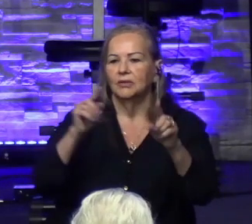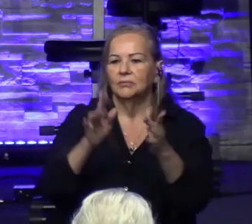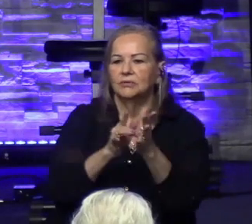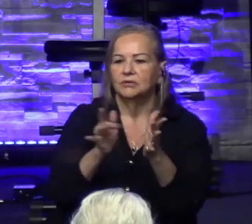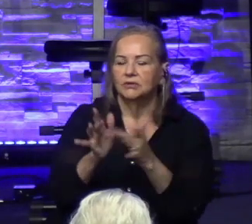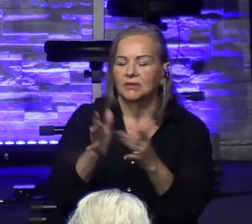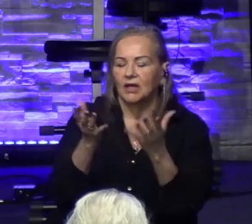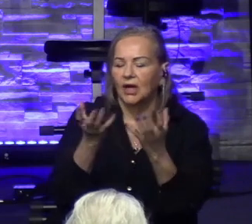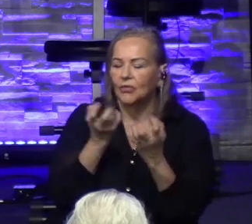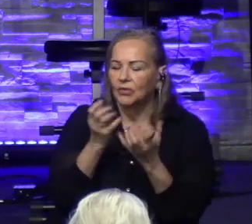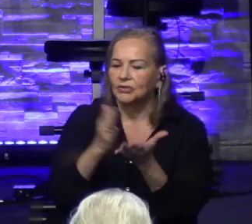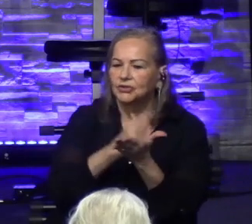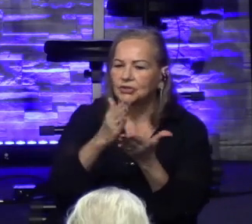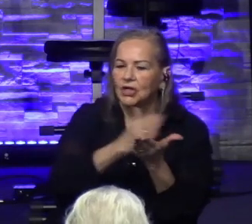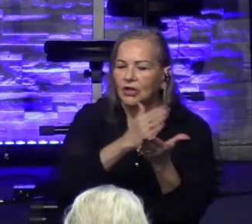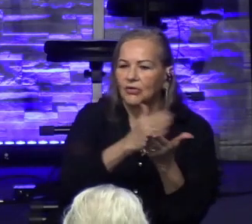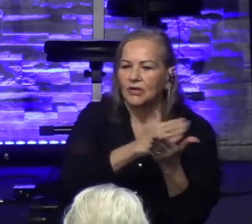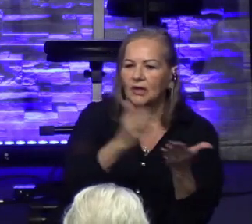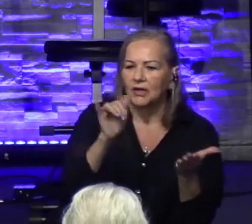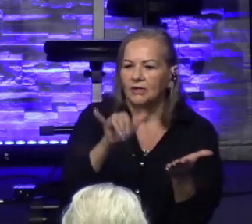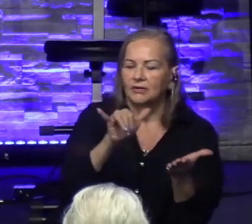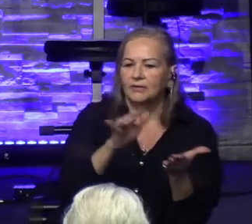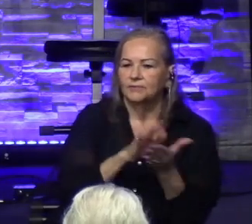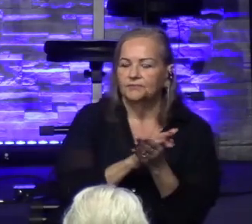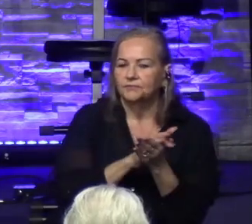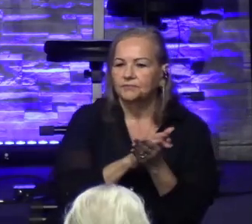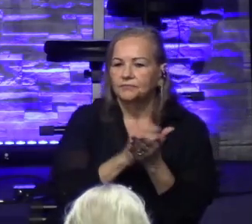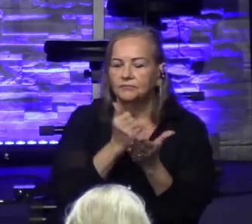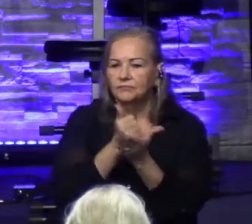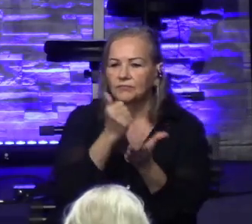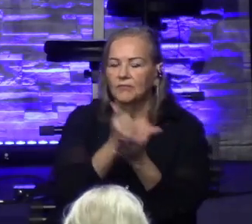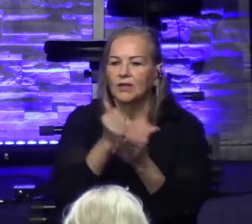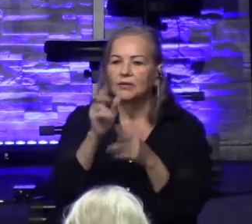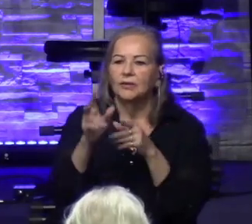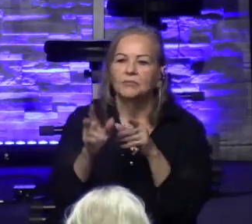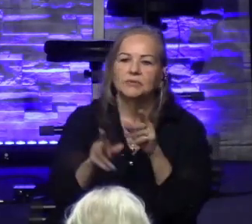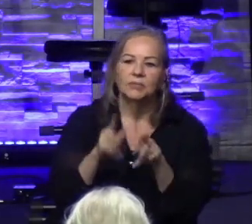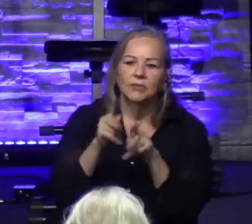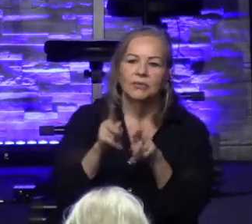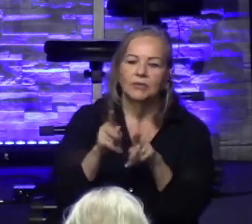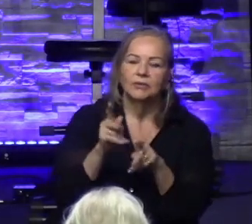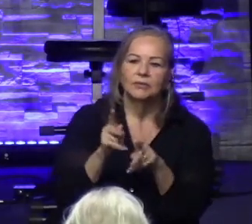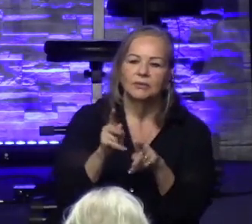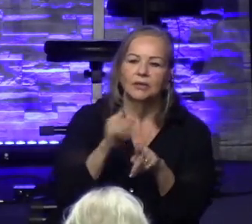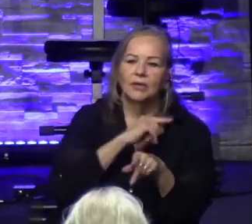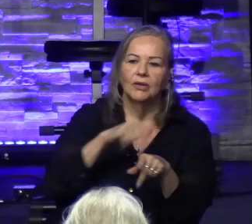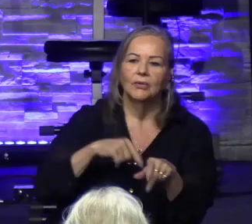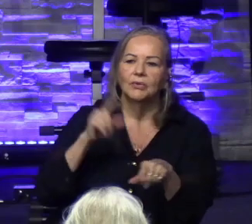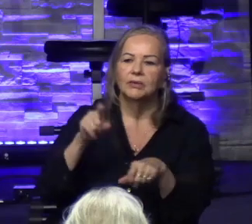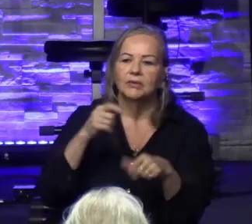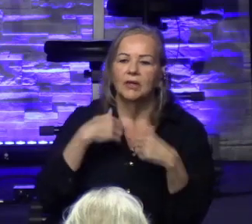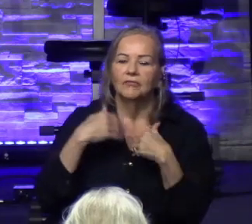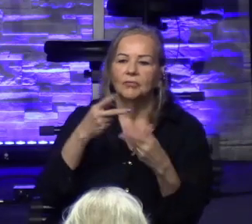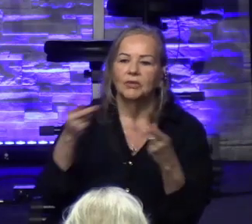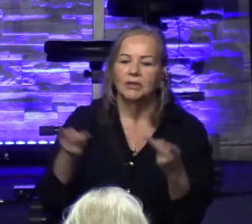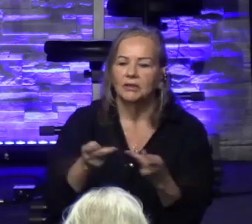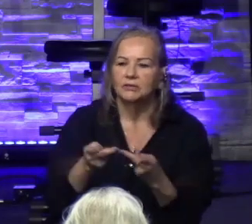want to be a part of that that helps those and reach those. And we need to have a place to bring the people in.